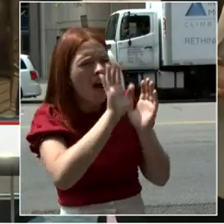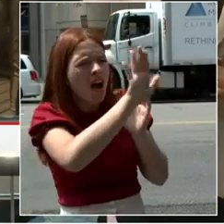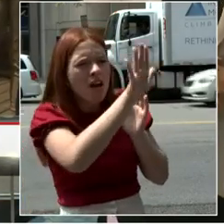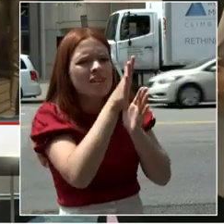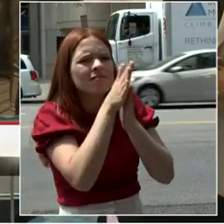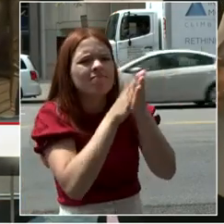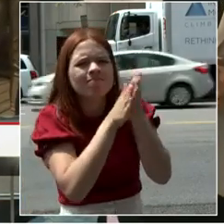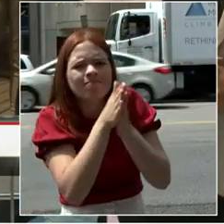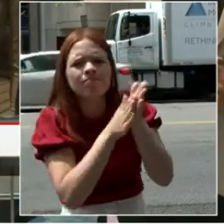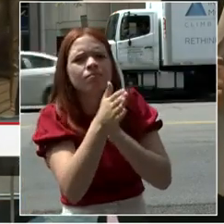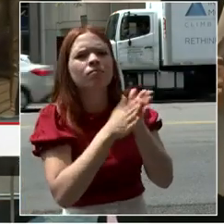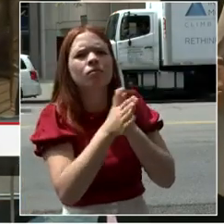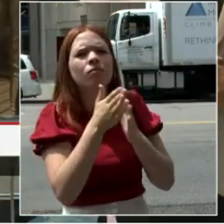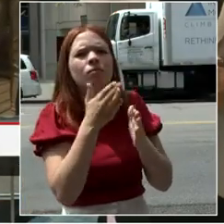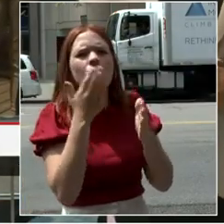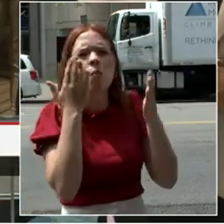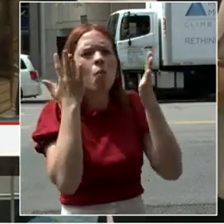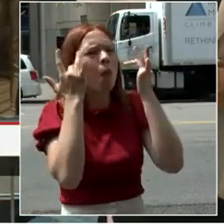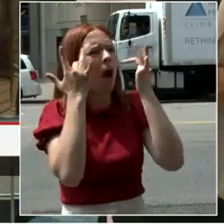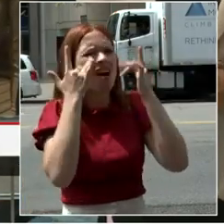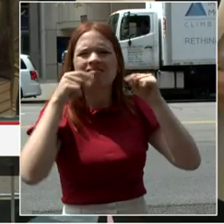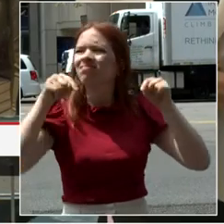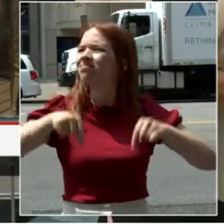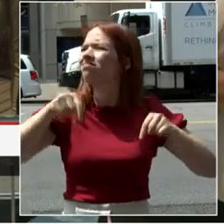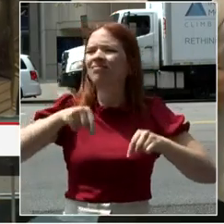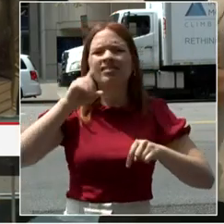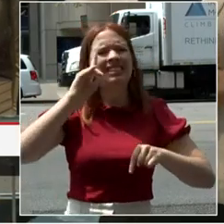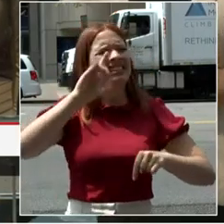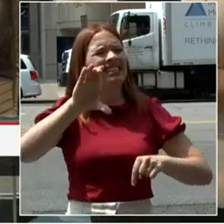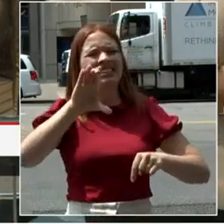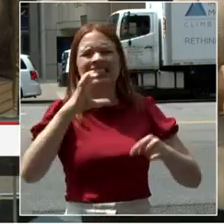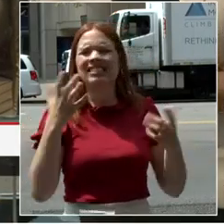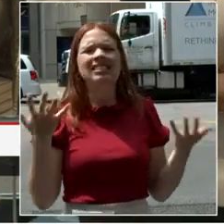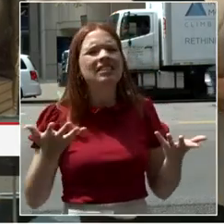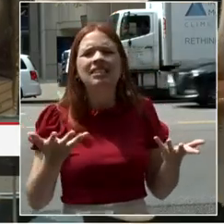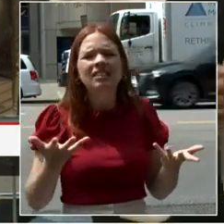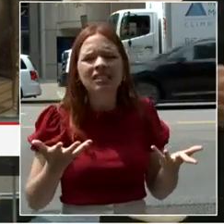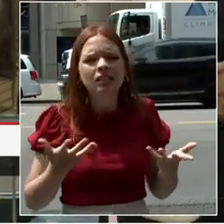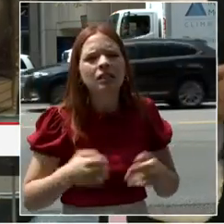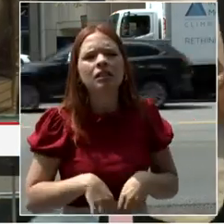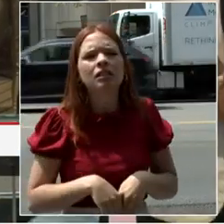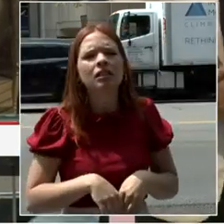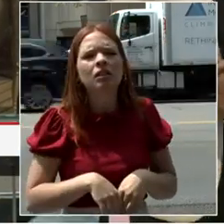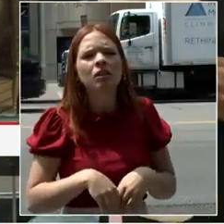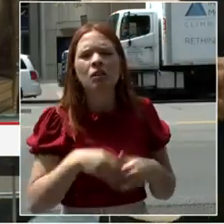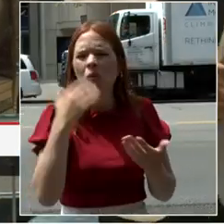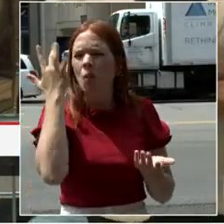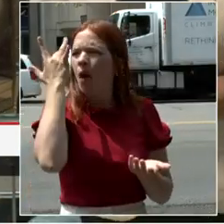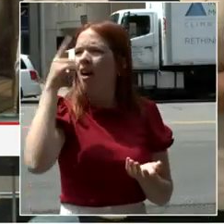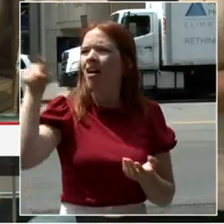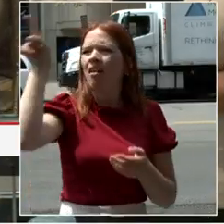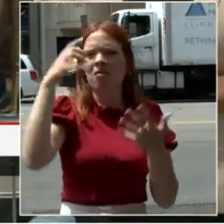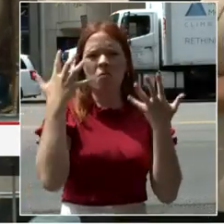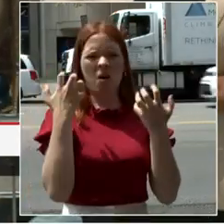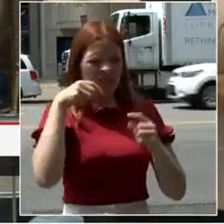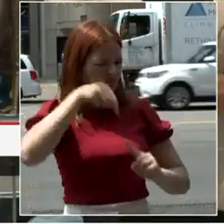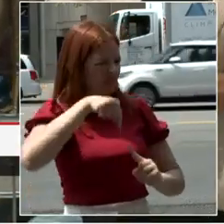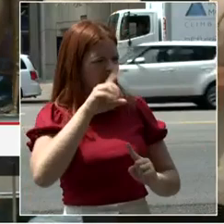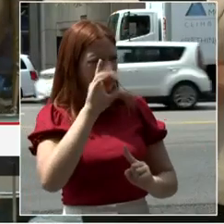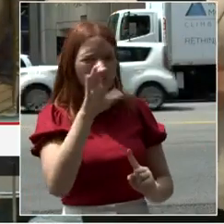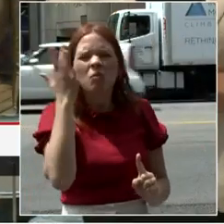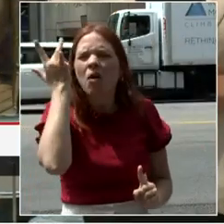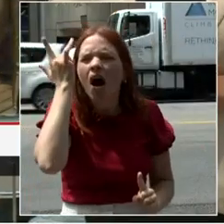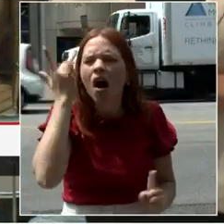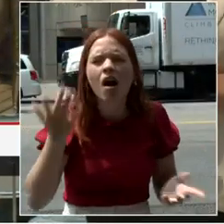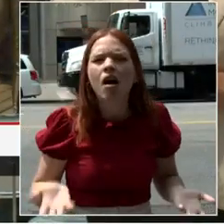here, what do they like about the District of Columbia? What is it about our messaging that can, you know, to